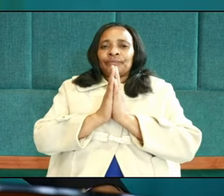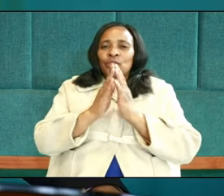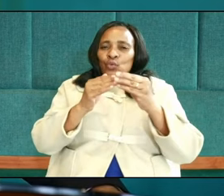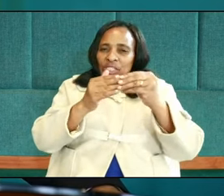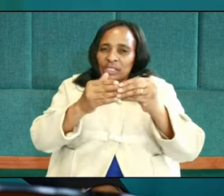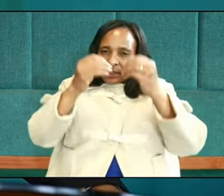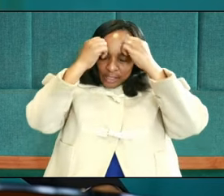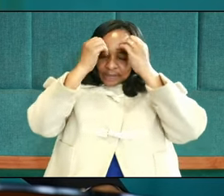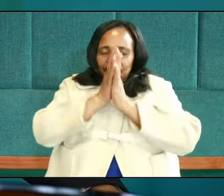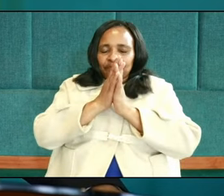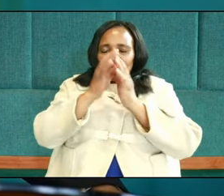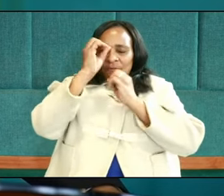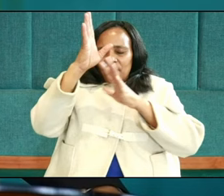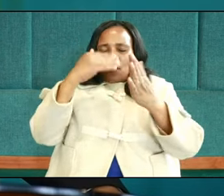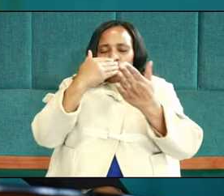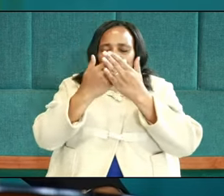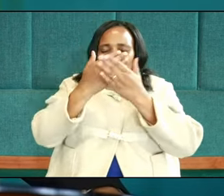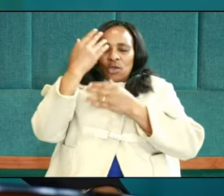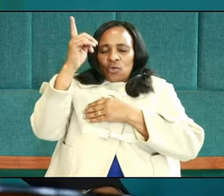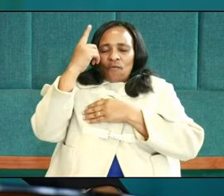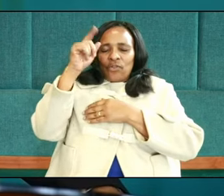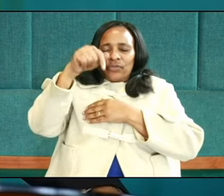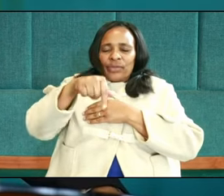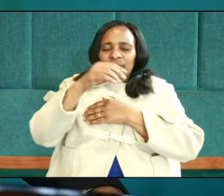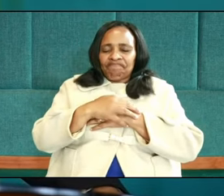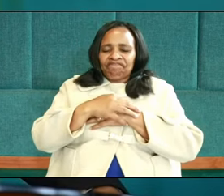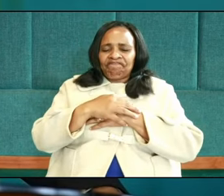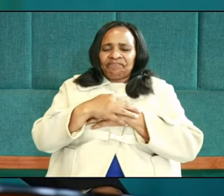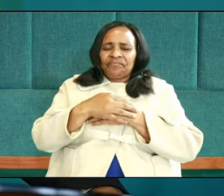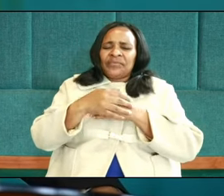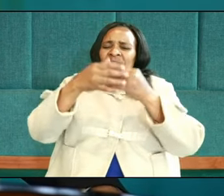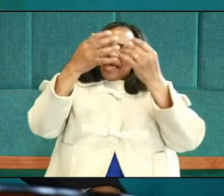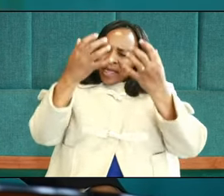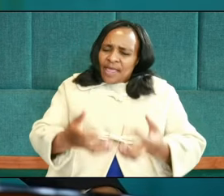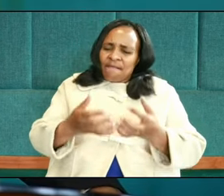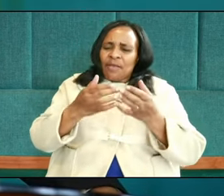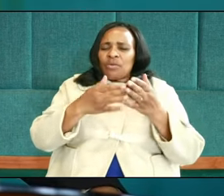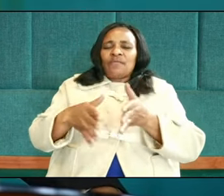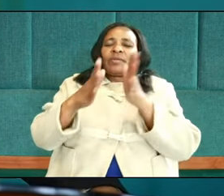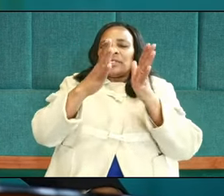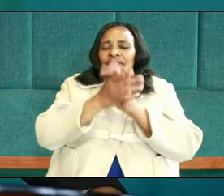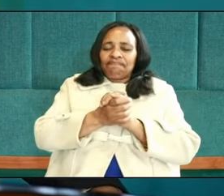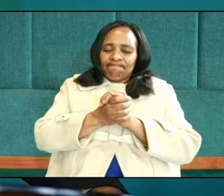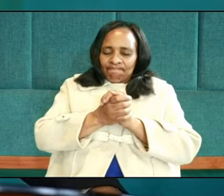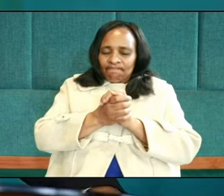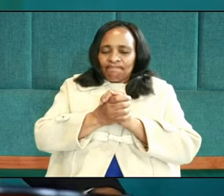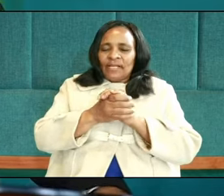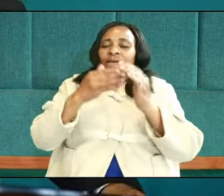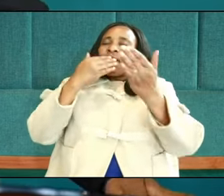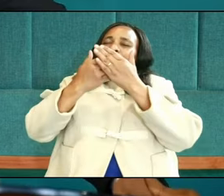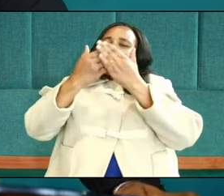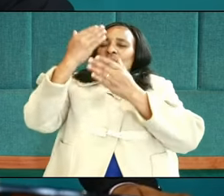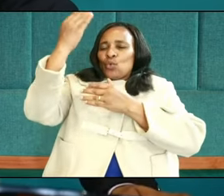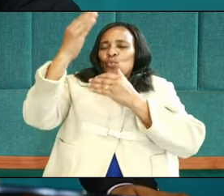study together. Father, we thank you for this immense privilege. We thank